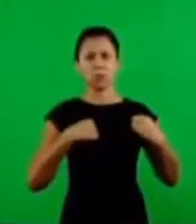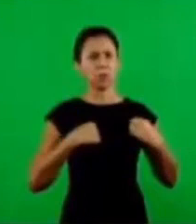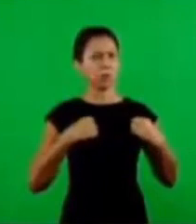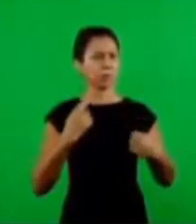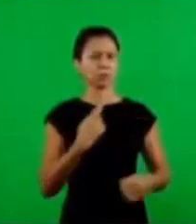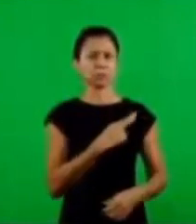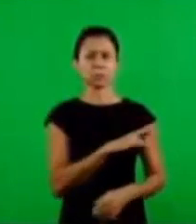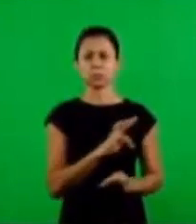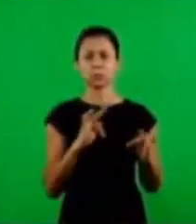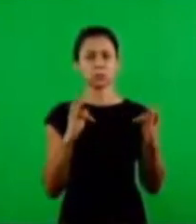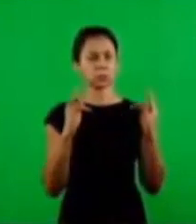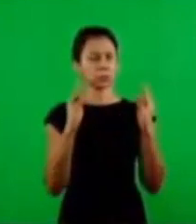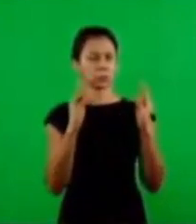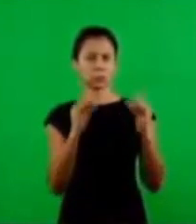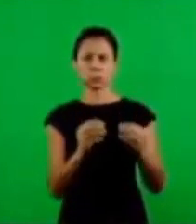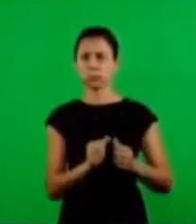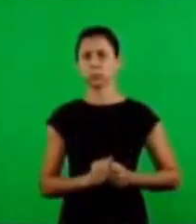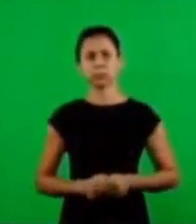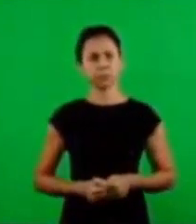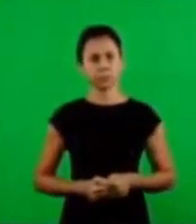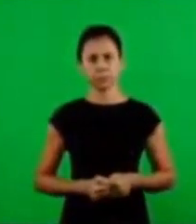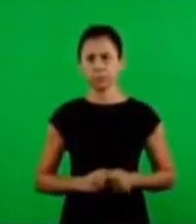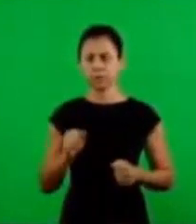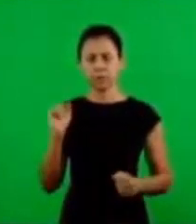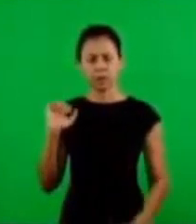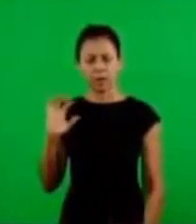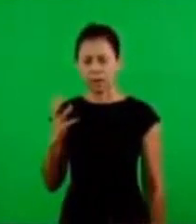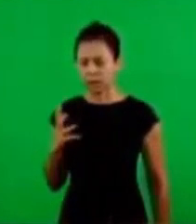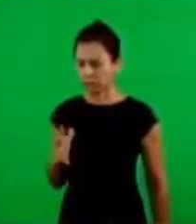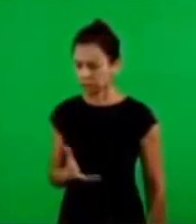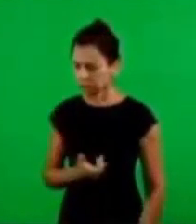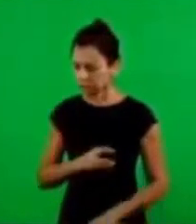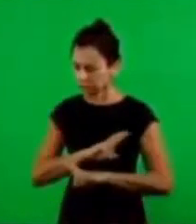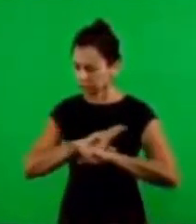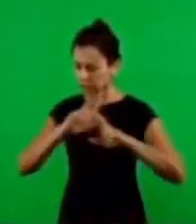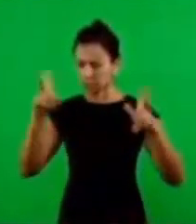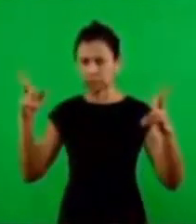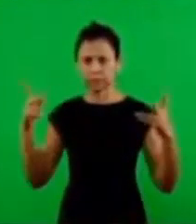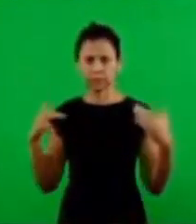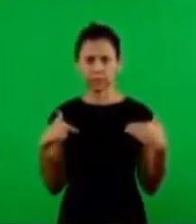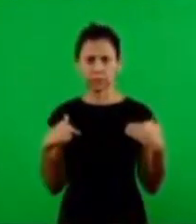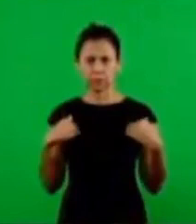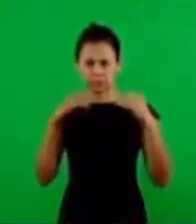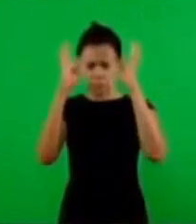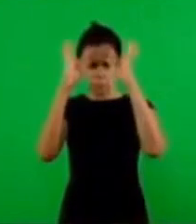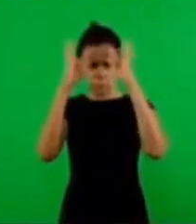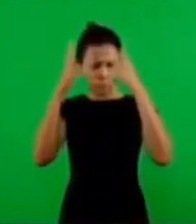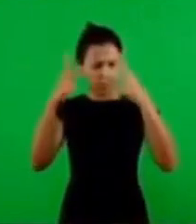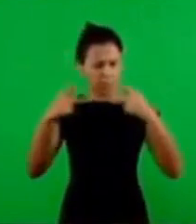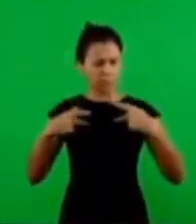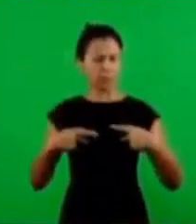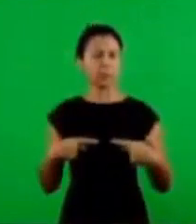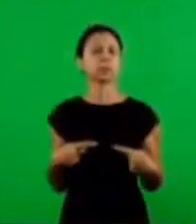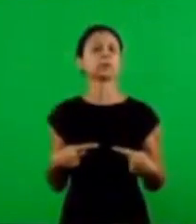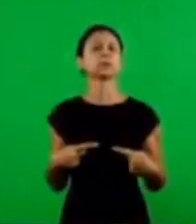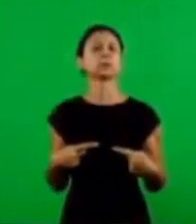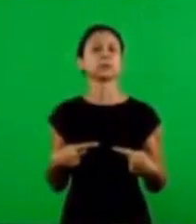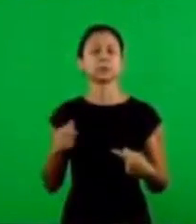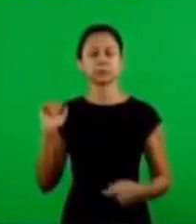the adoration was not from, it's not exterior, it's not actions, exterior acts.